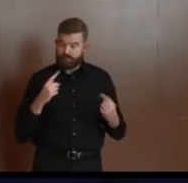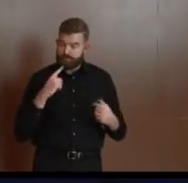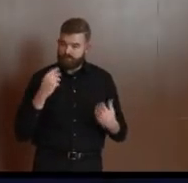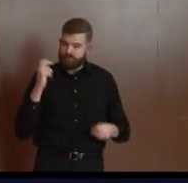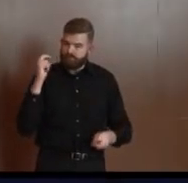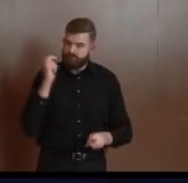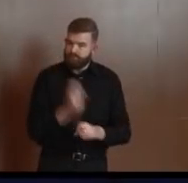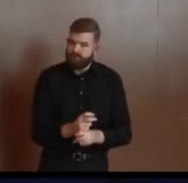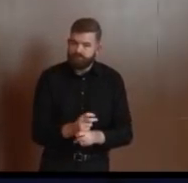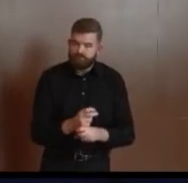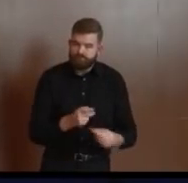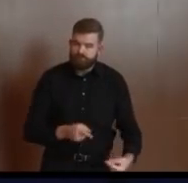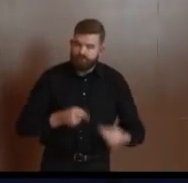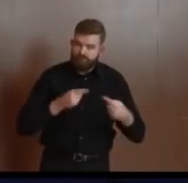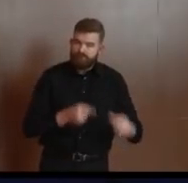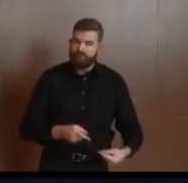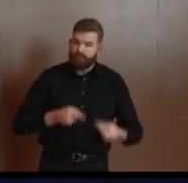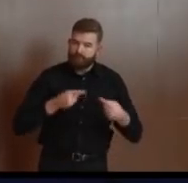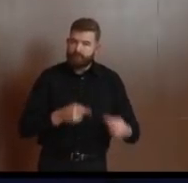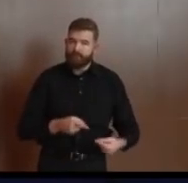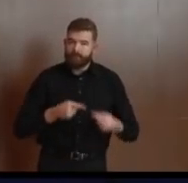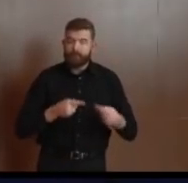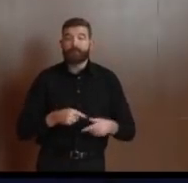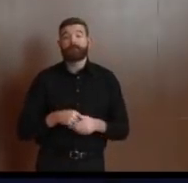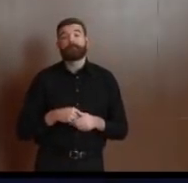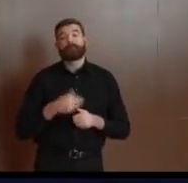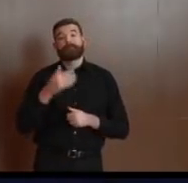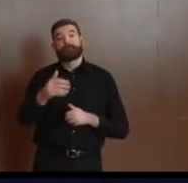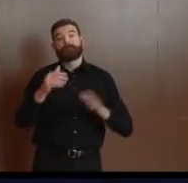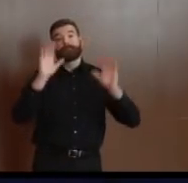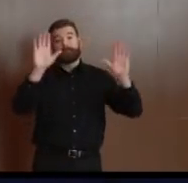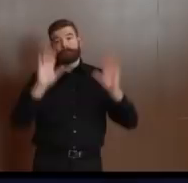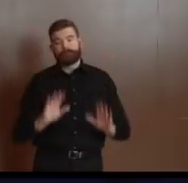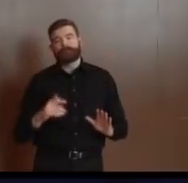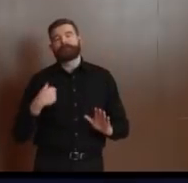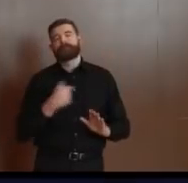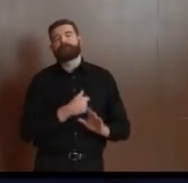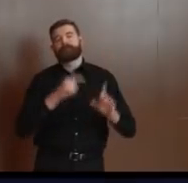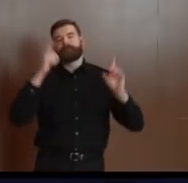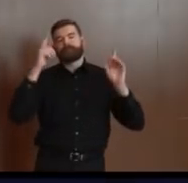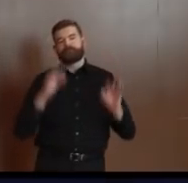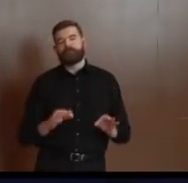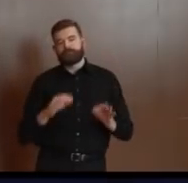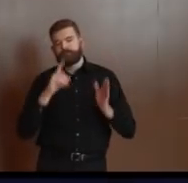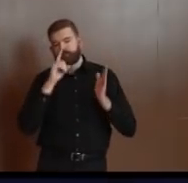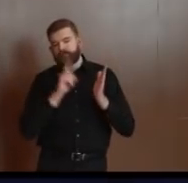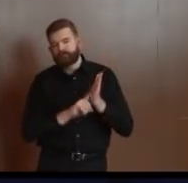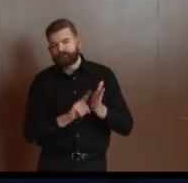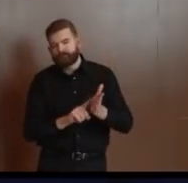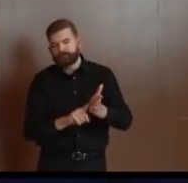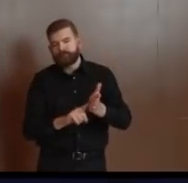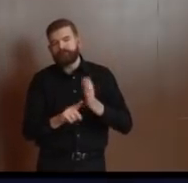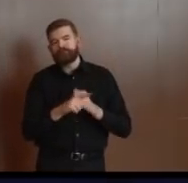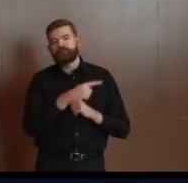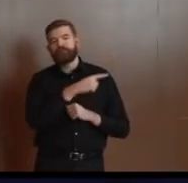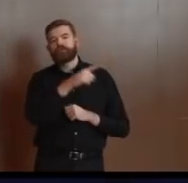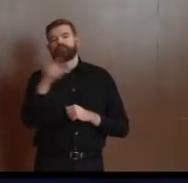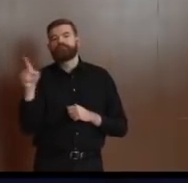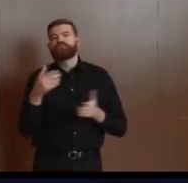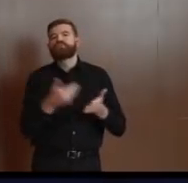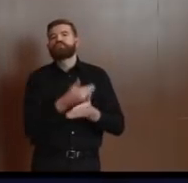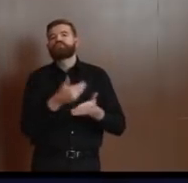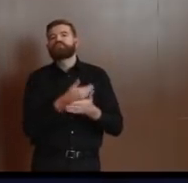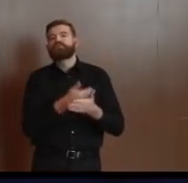in with the recruits. And one said Sunday afternoon gave a few symptoms. We told that recruit to stay home. Uh, we had